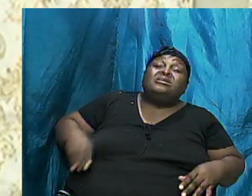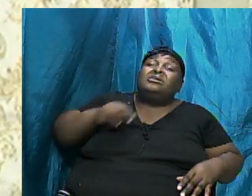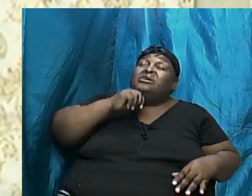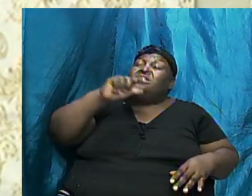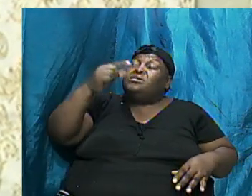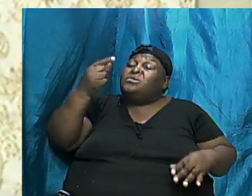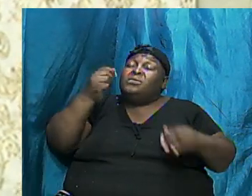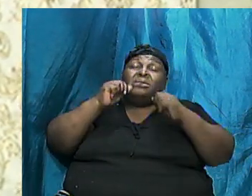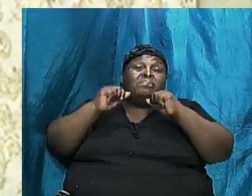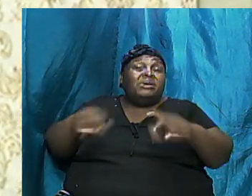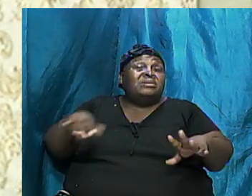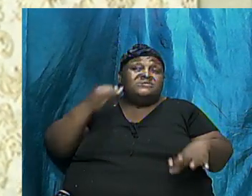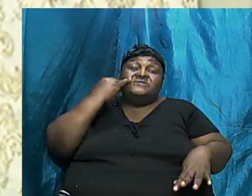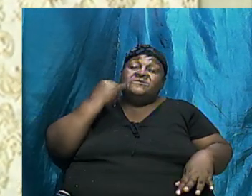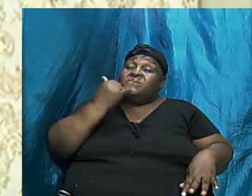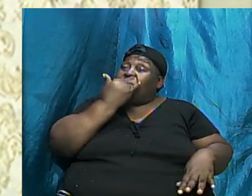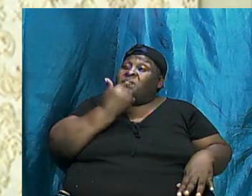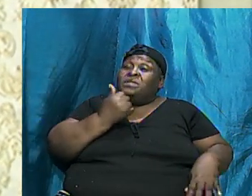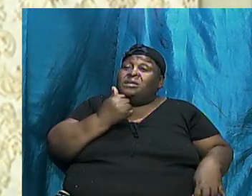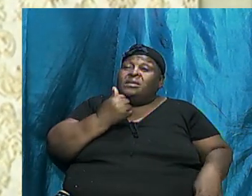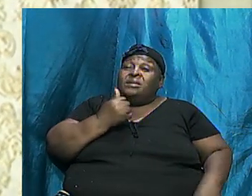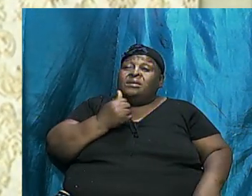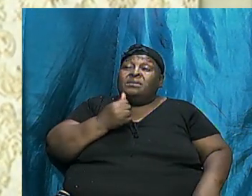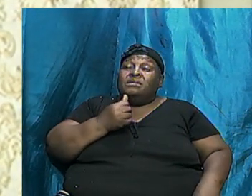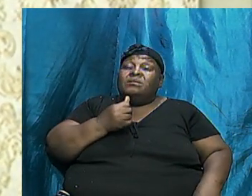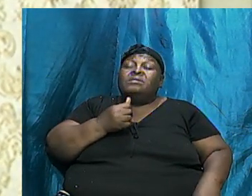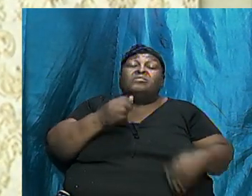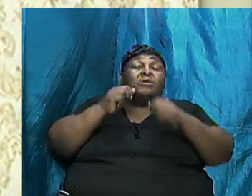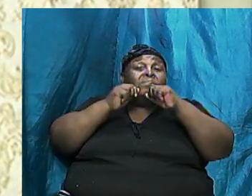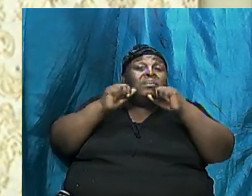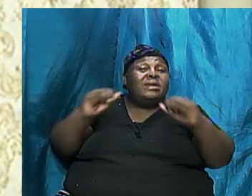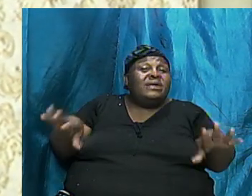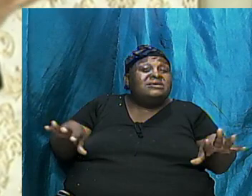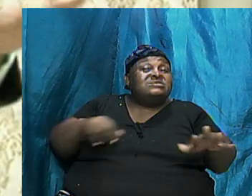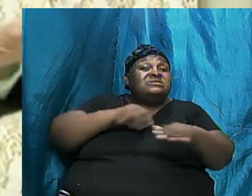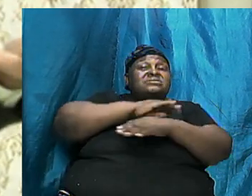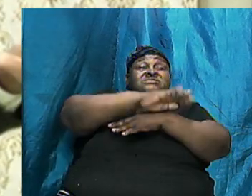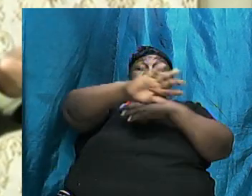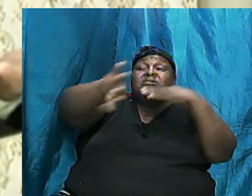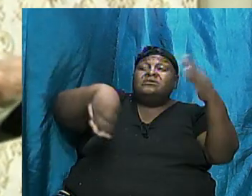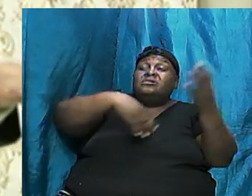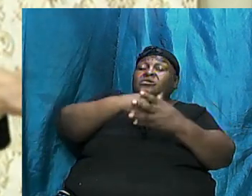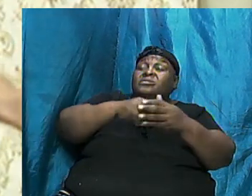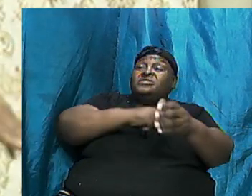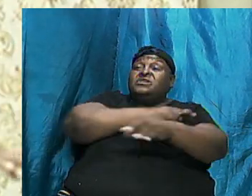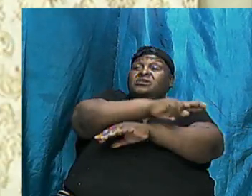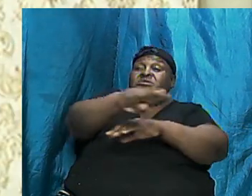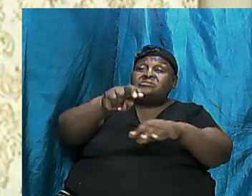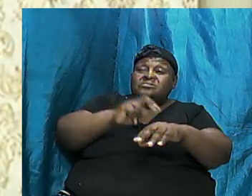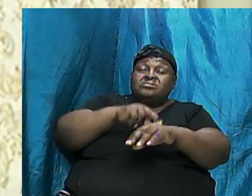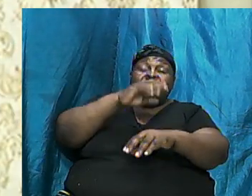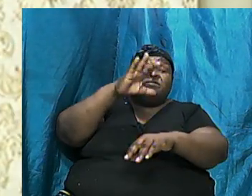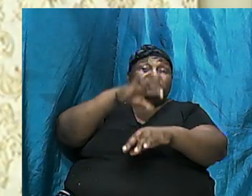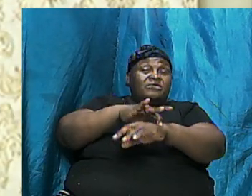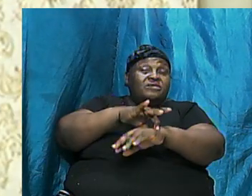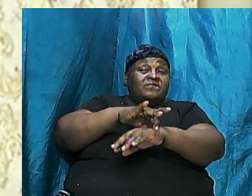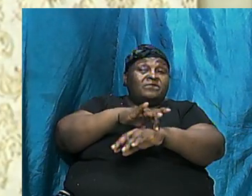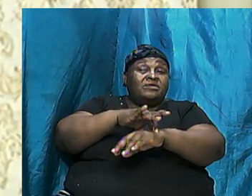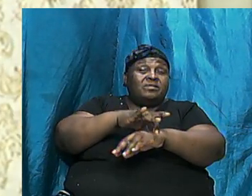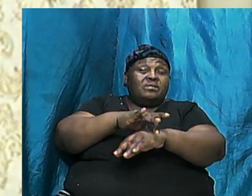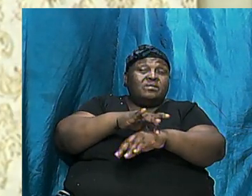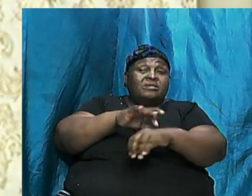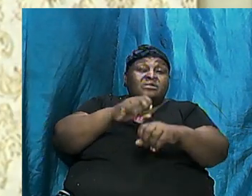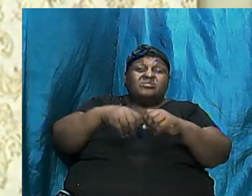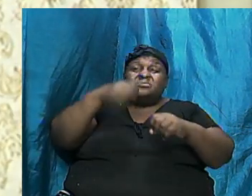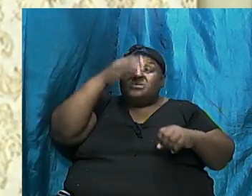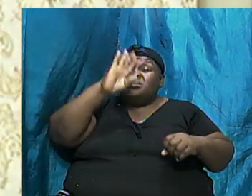The Jewish people But he would bless All the nations Of the earth So that God Speaking